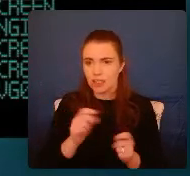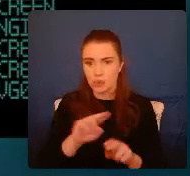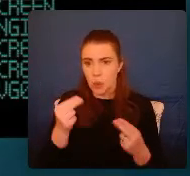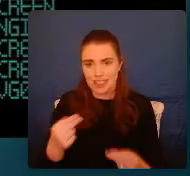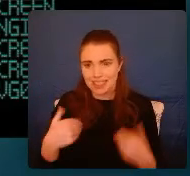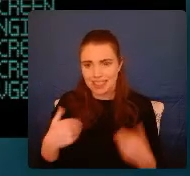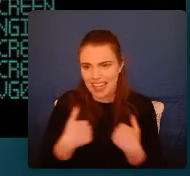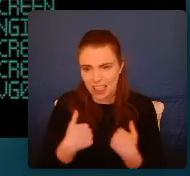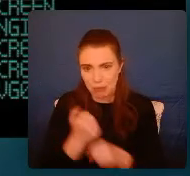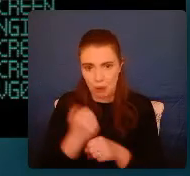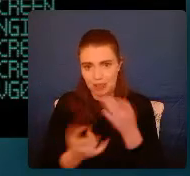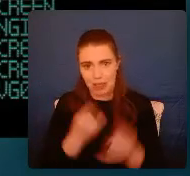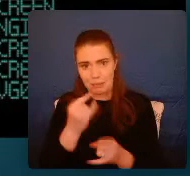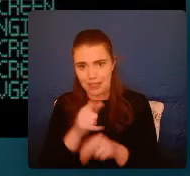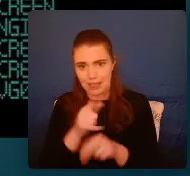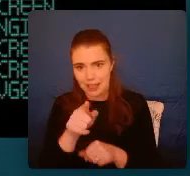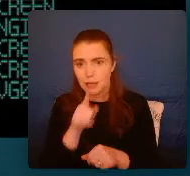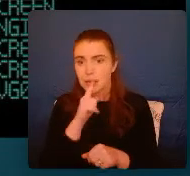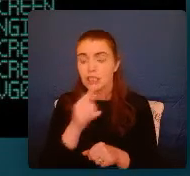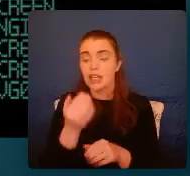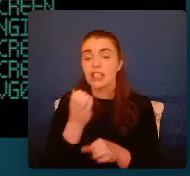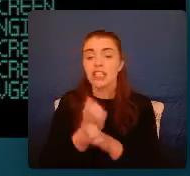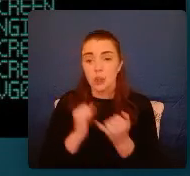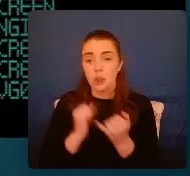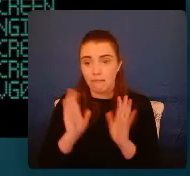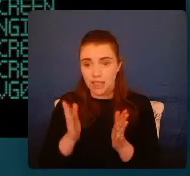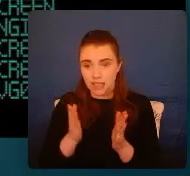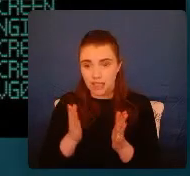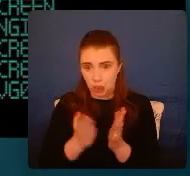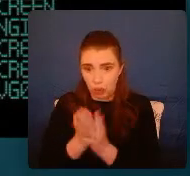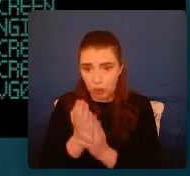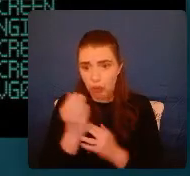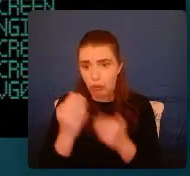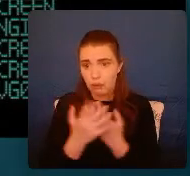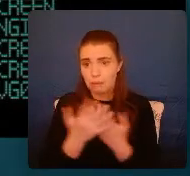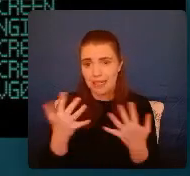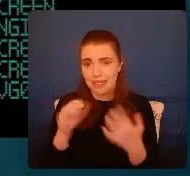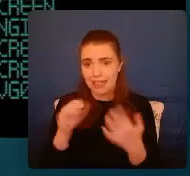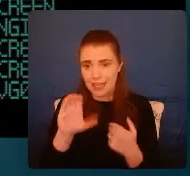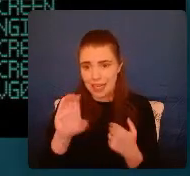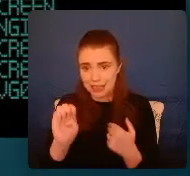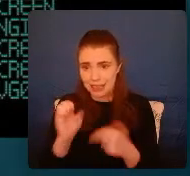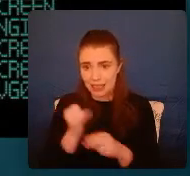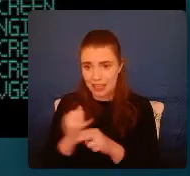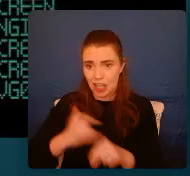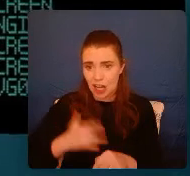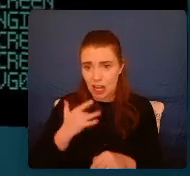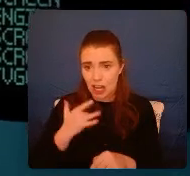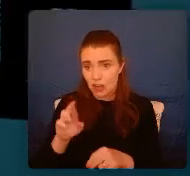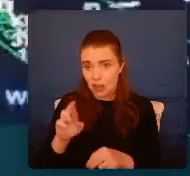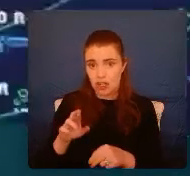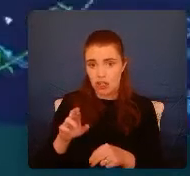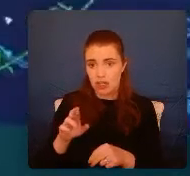anxious about what's happening there. For a child who's experienced multiple ACEs, sometimes over many years of their life, or perhaps it's all they're ever known,